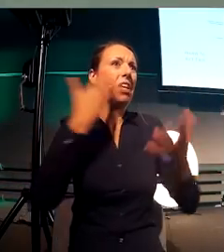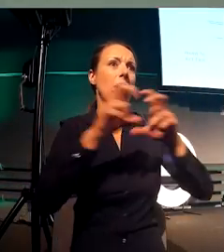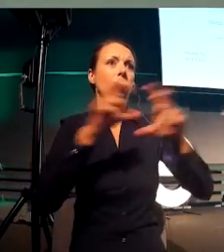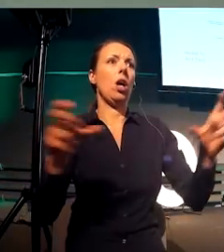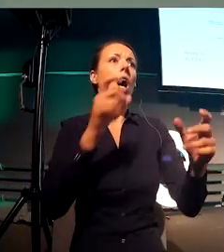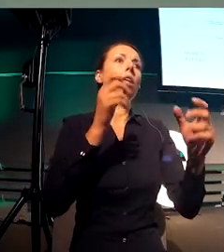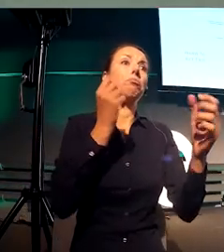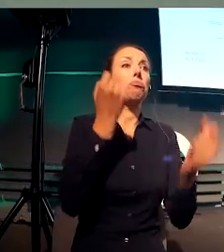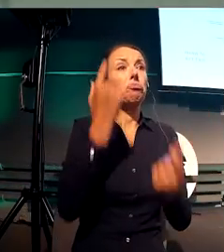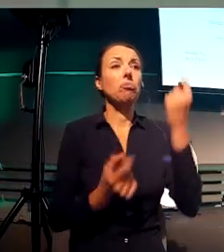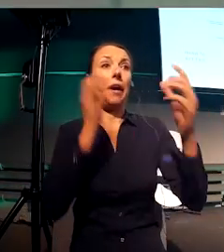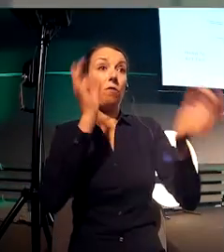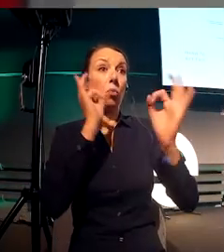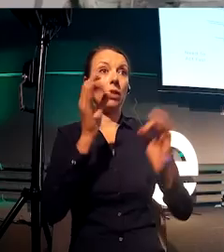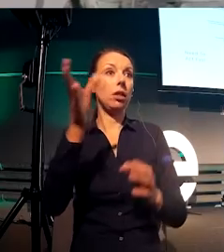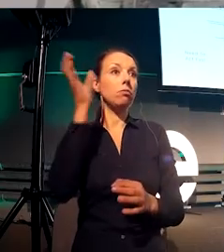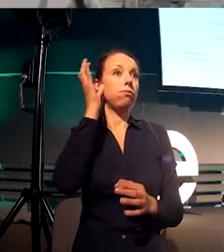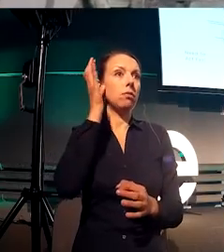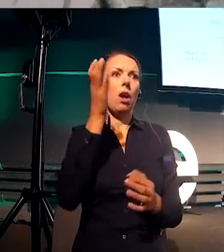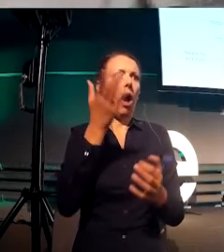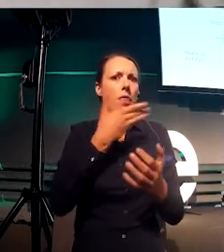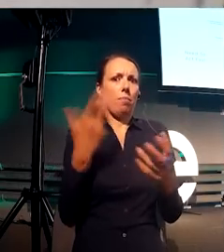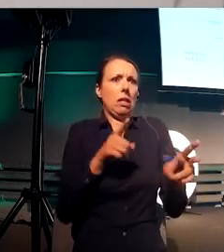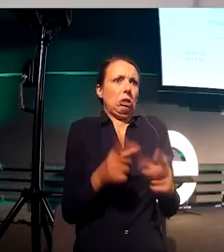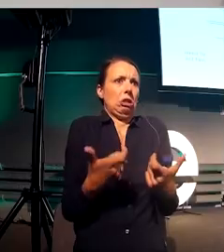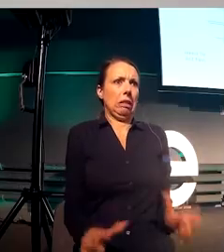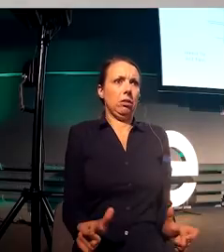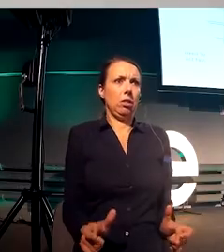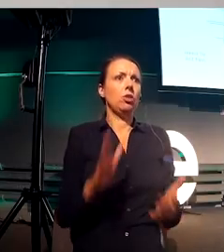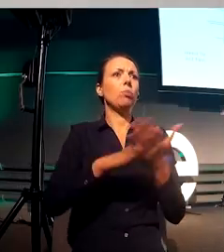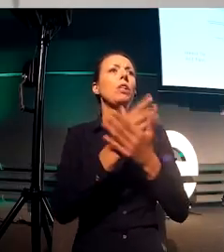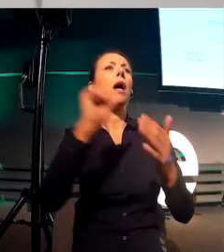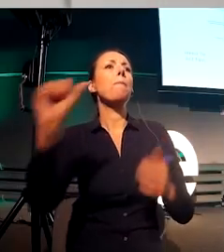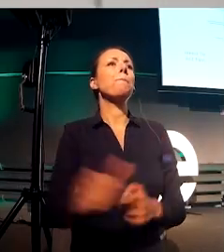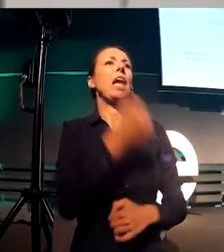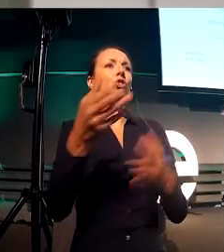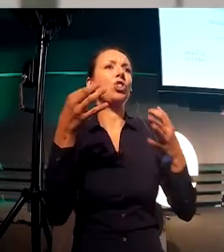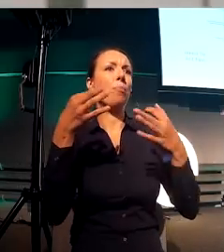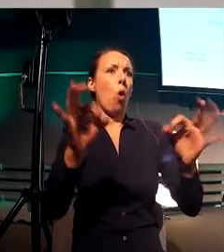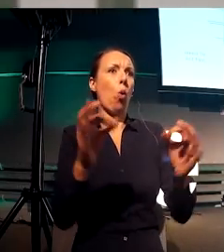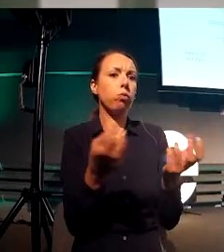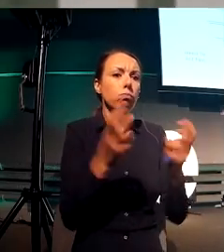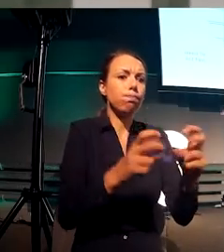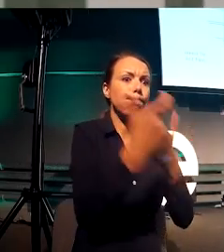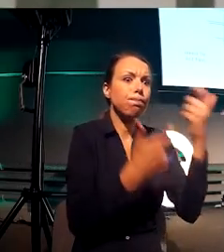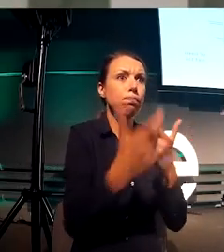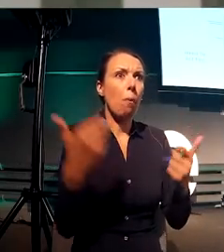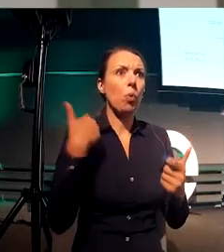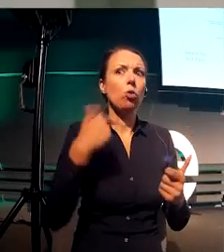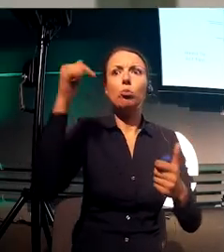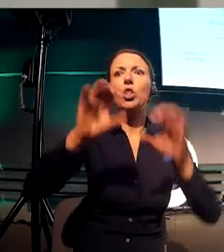When the first car was invented, we needed to explain to the people, what the hell is a car? So the